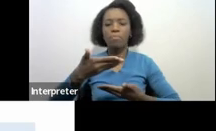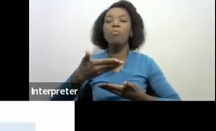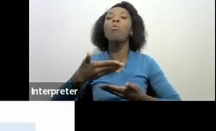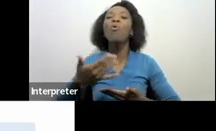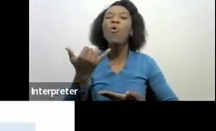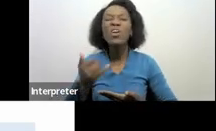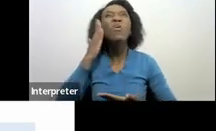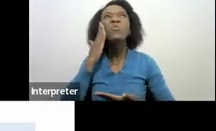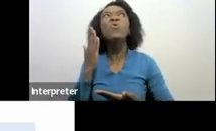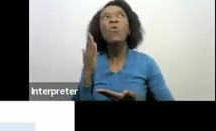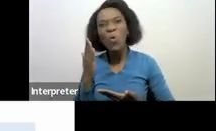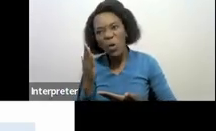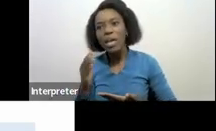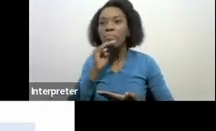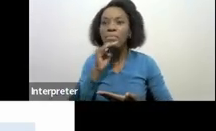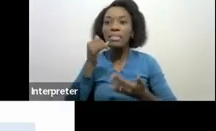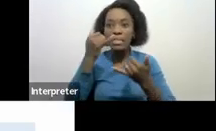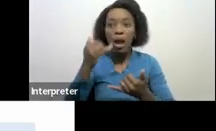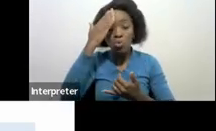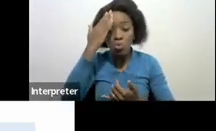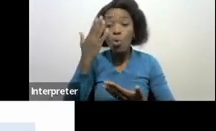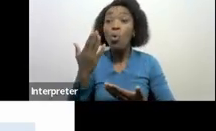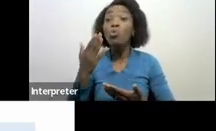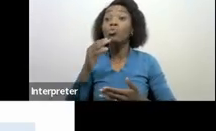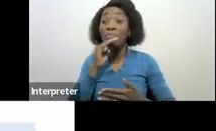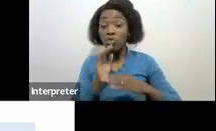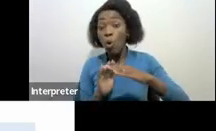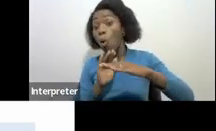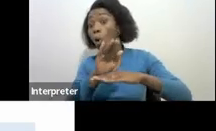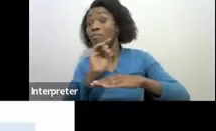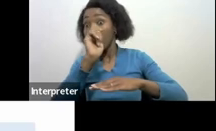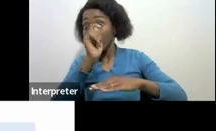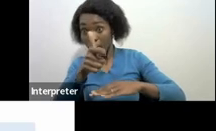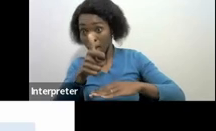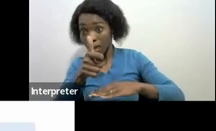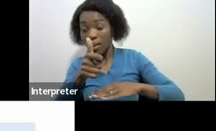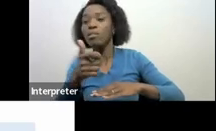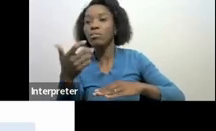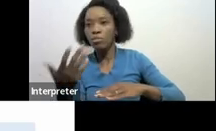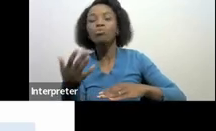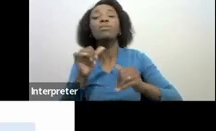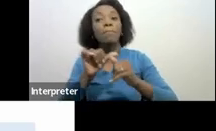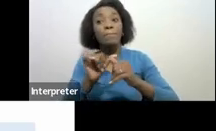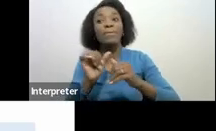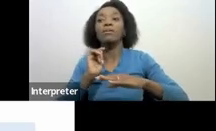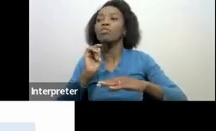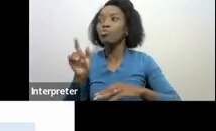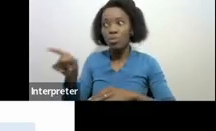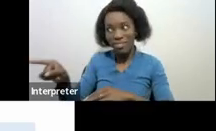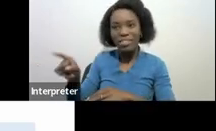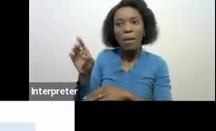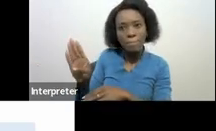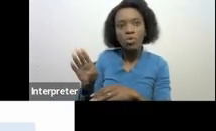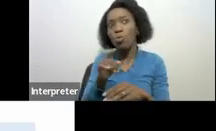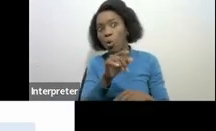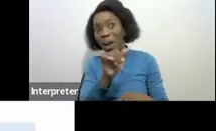to pay SARS over it if you overpaid with advice which I've just given to say it's either you advise agent A or agent B